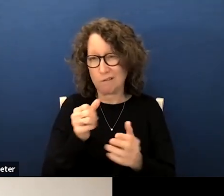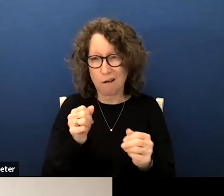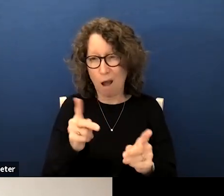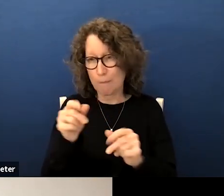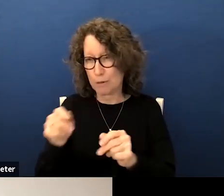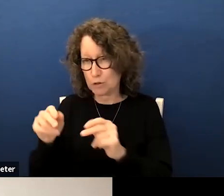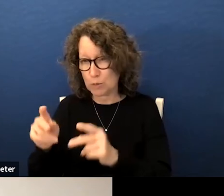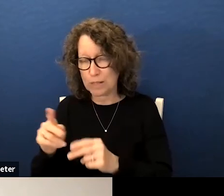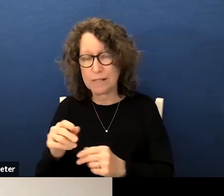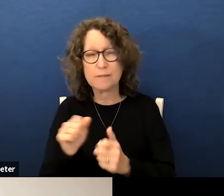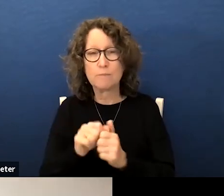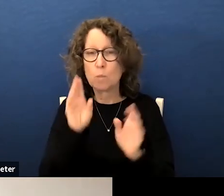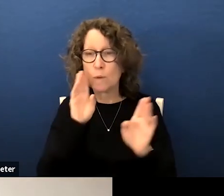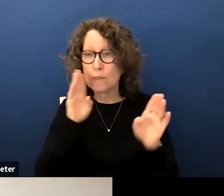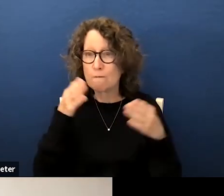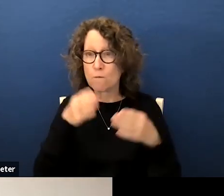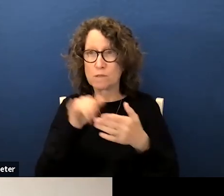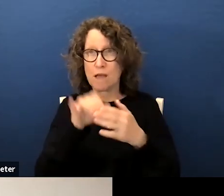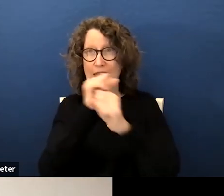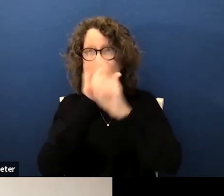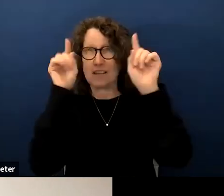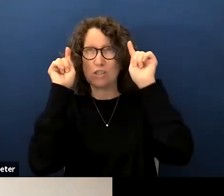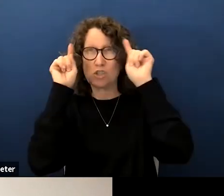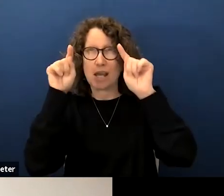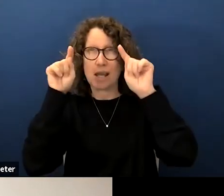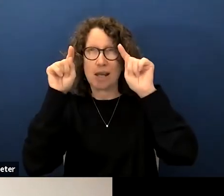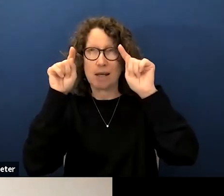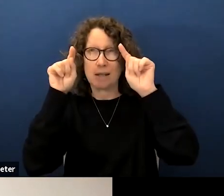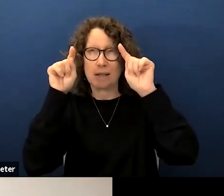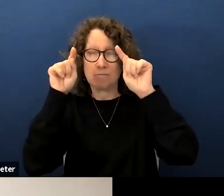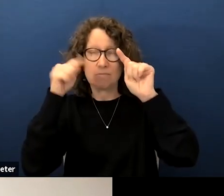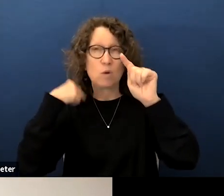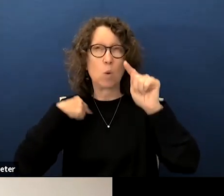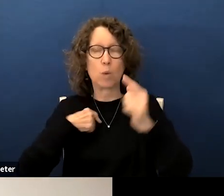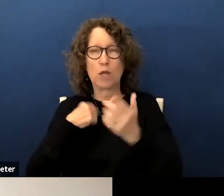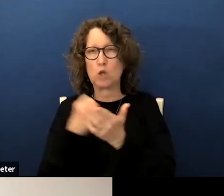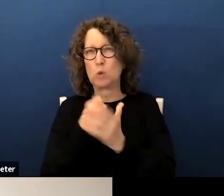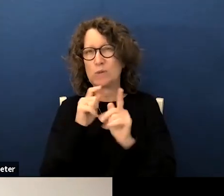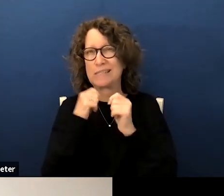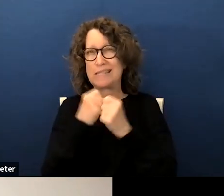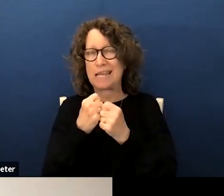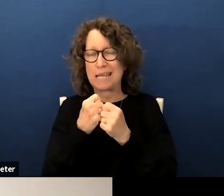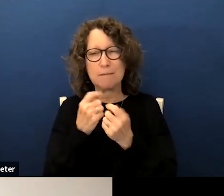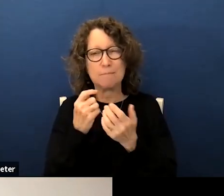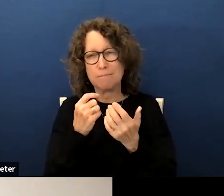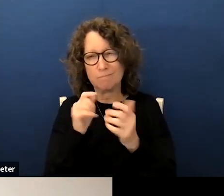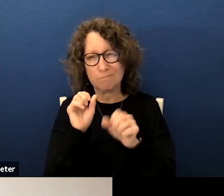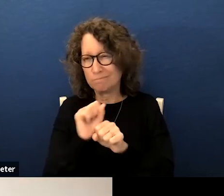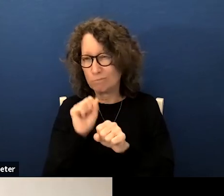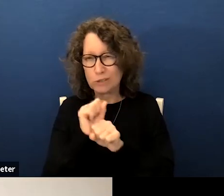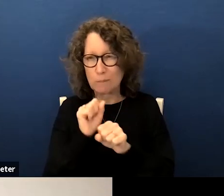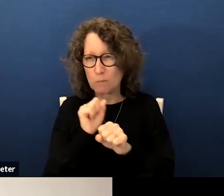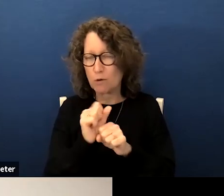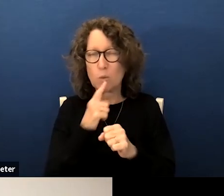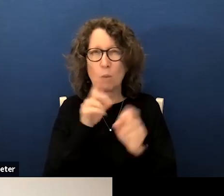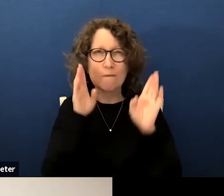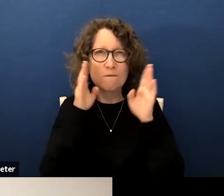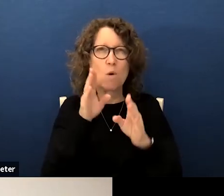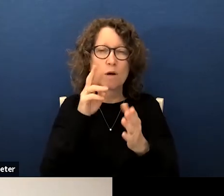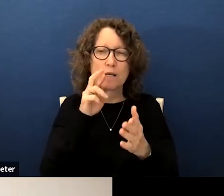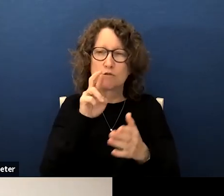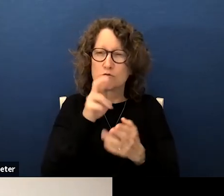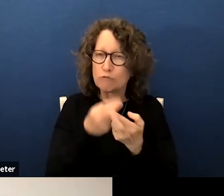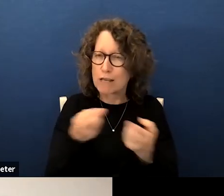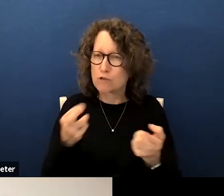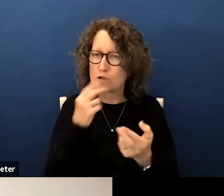and with a focus on that vision we utilize teamwork that's how we do it and we focus our resources